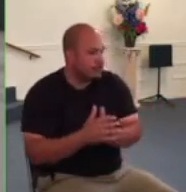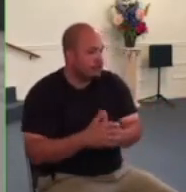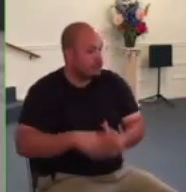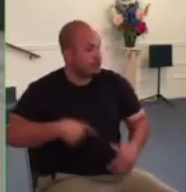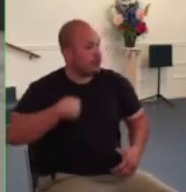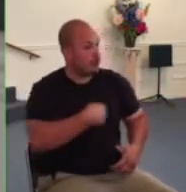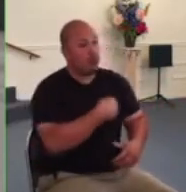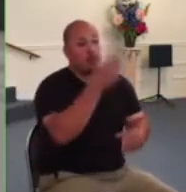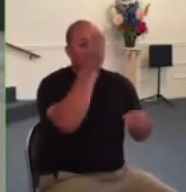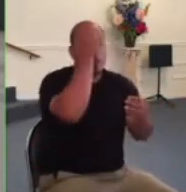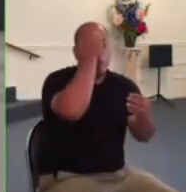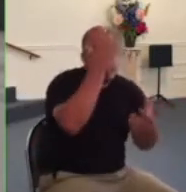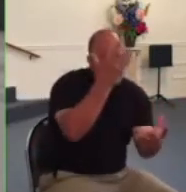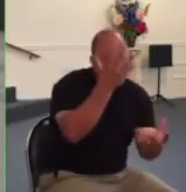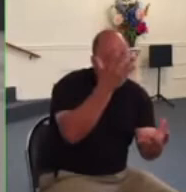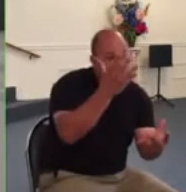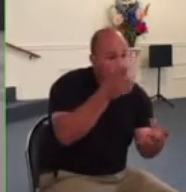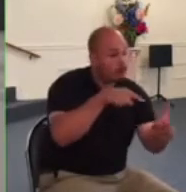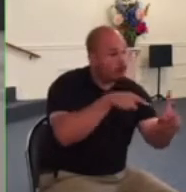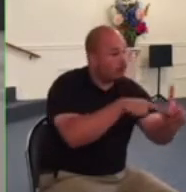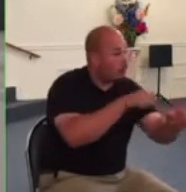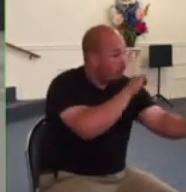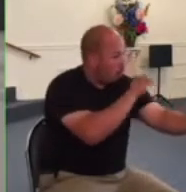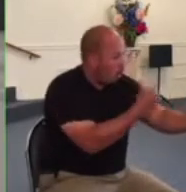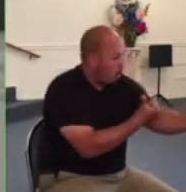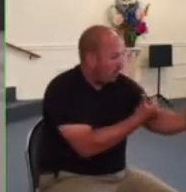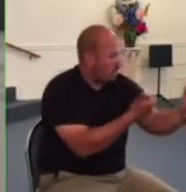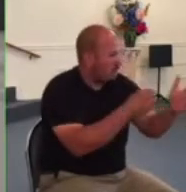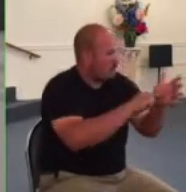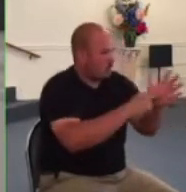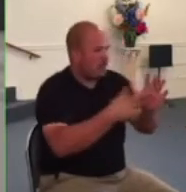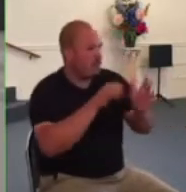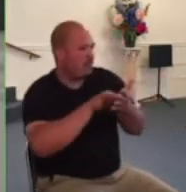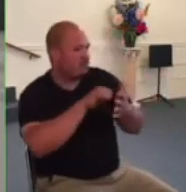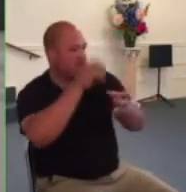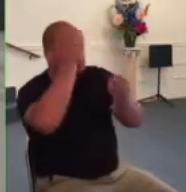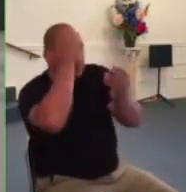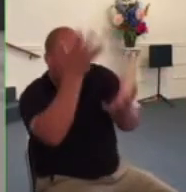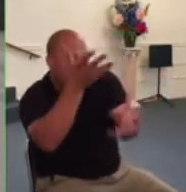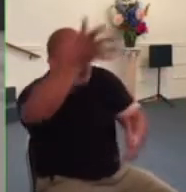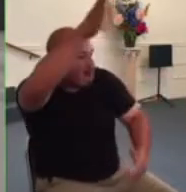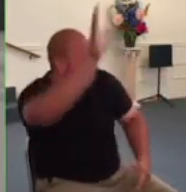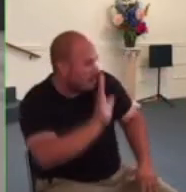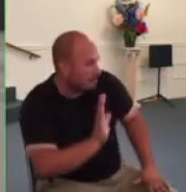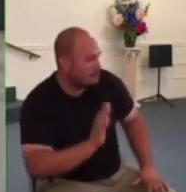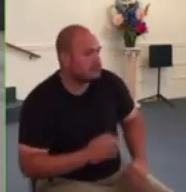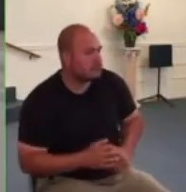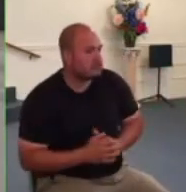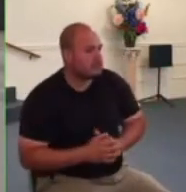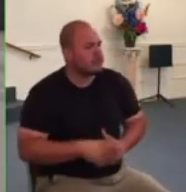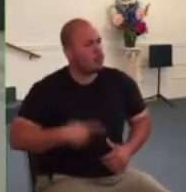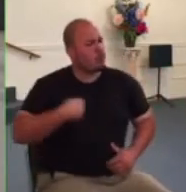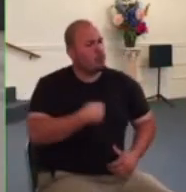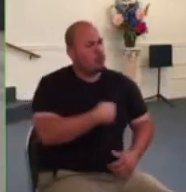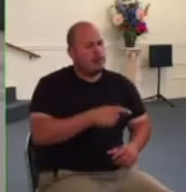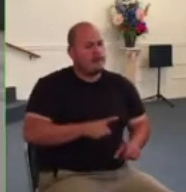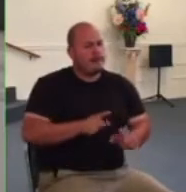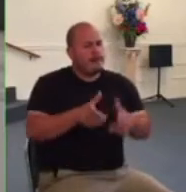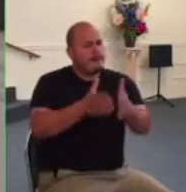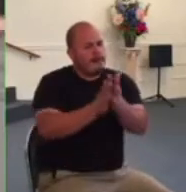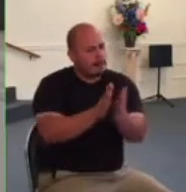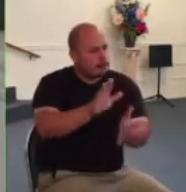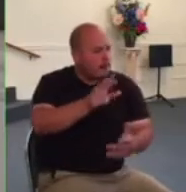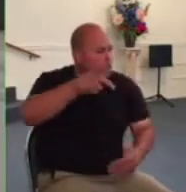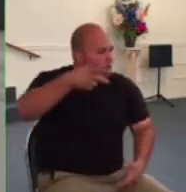obey god and if we ask paul but but paul what about those times when the government requires believers